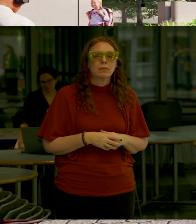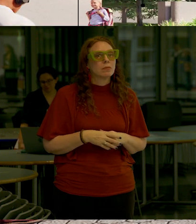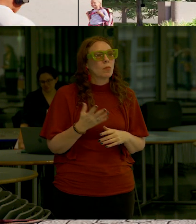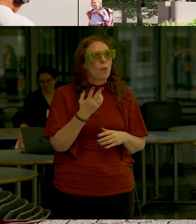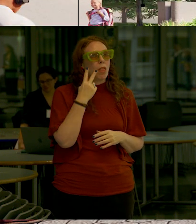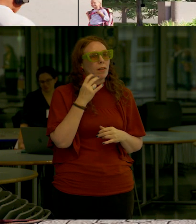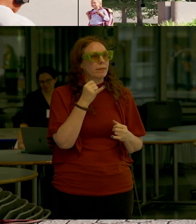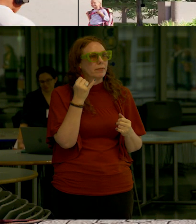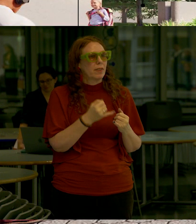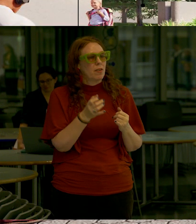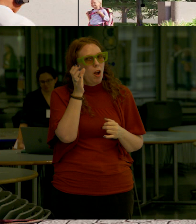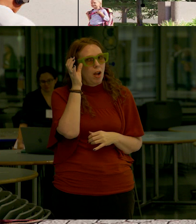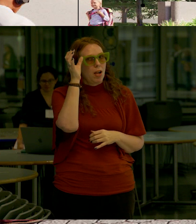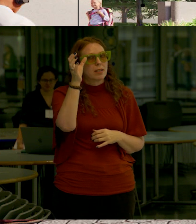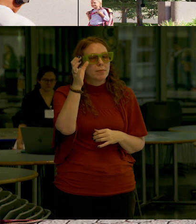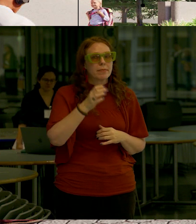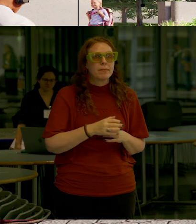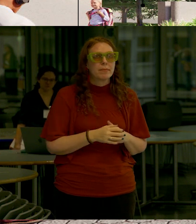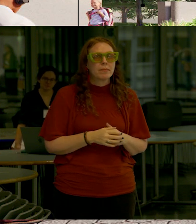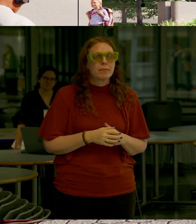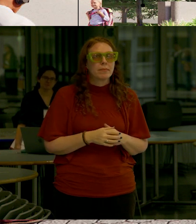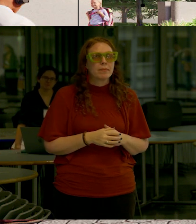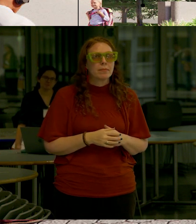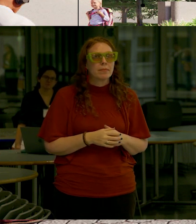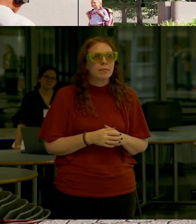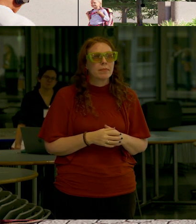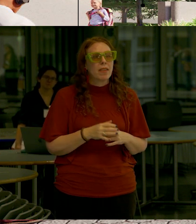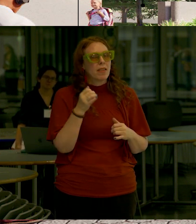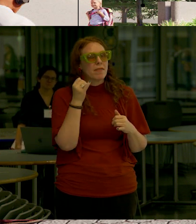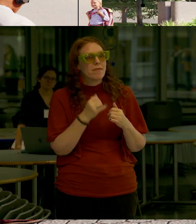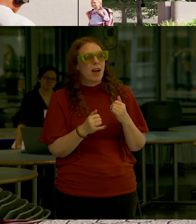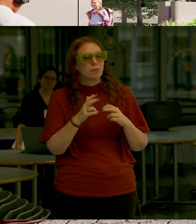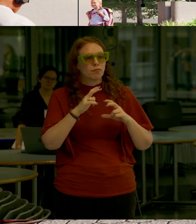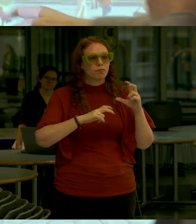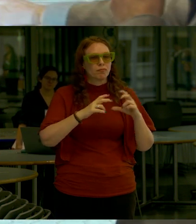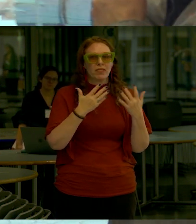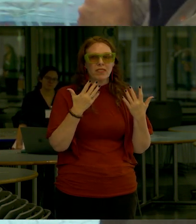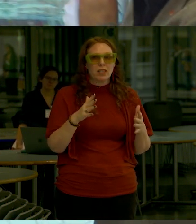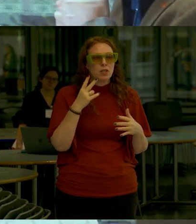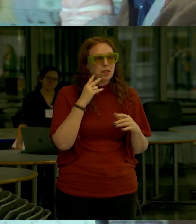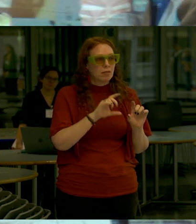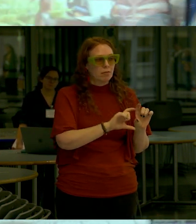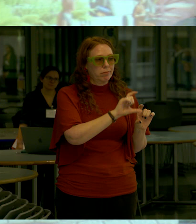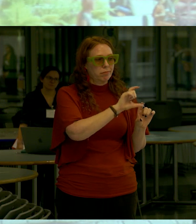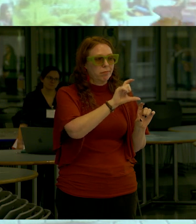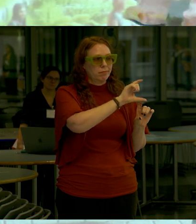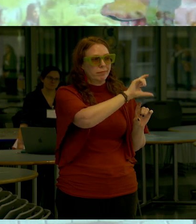and this is our concept of what the final construction will be you can see those elements